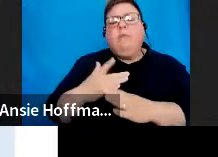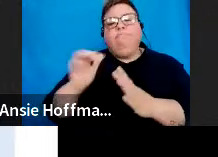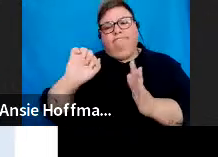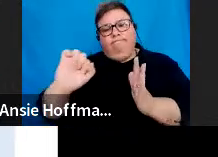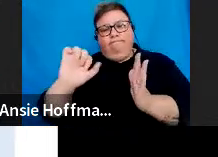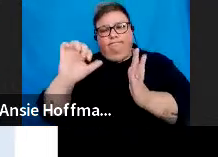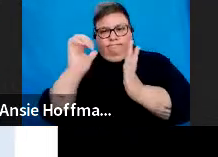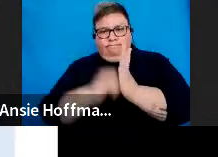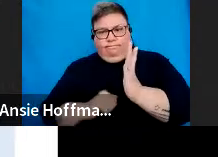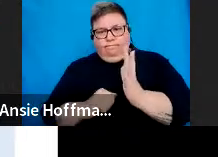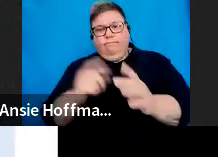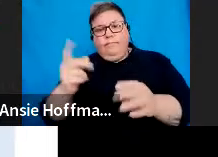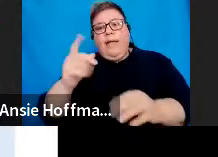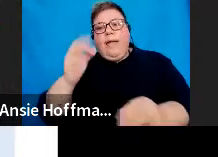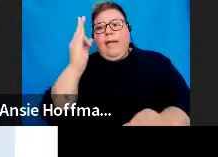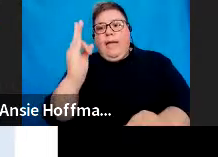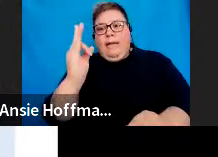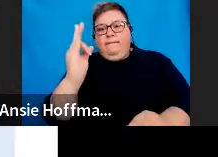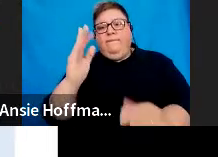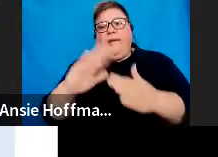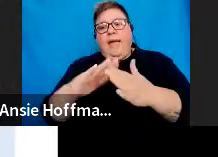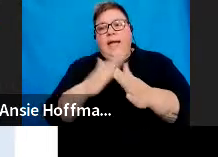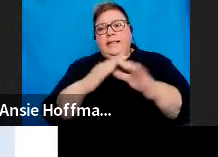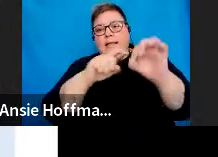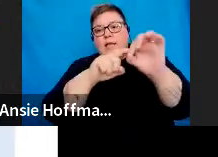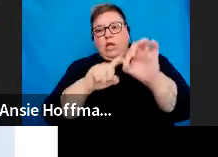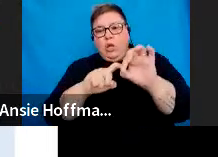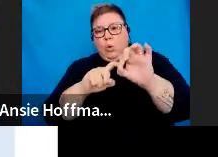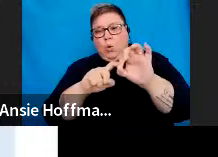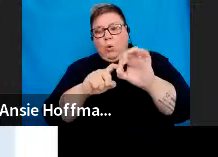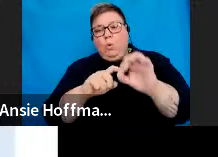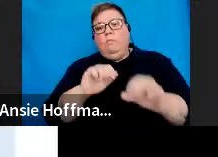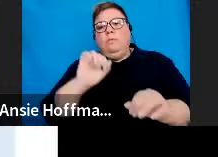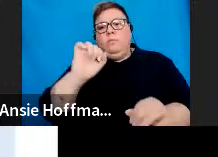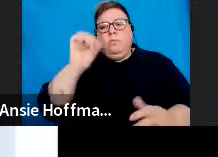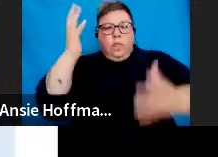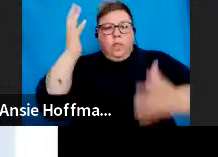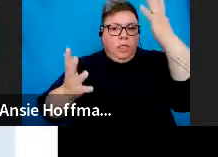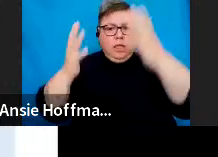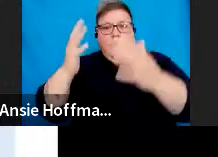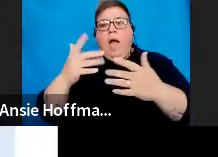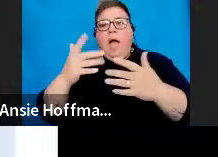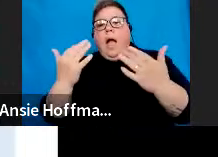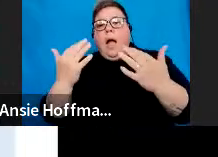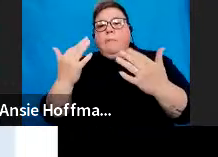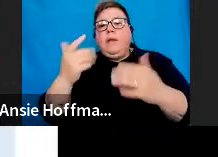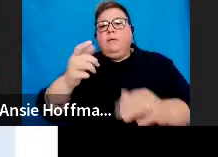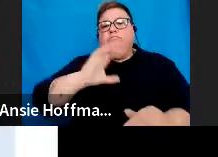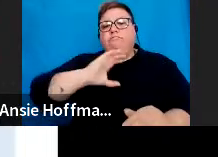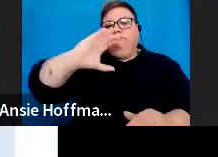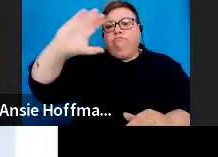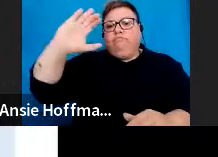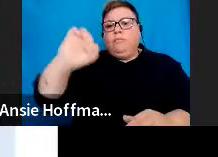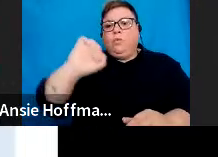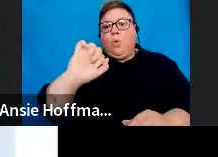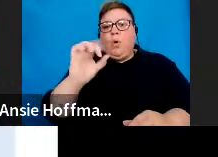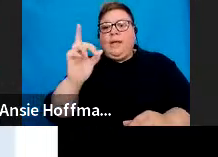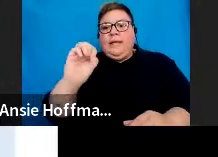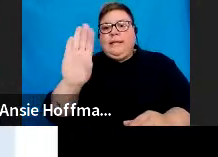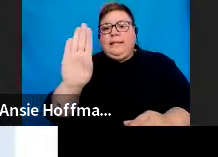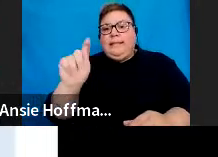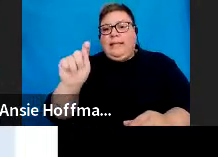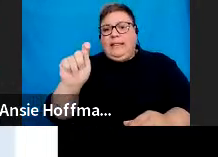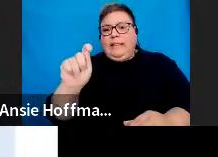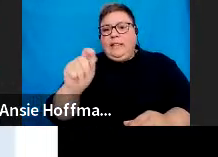F and Q. So, F would be your doubtful debts, so 11J12. And your Q is your